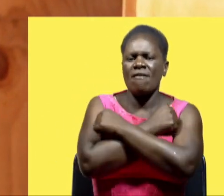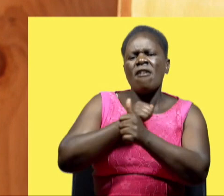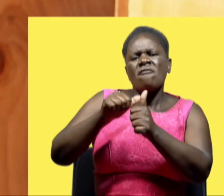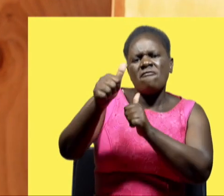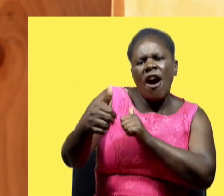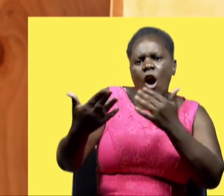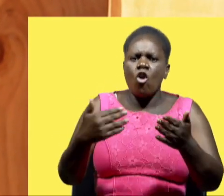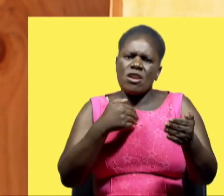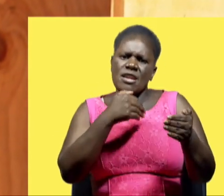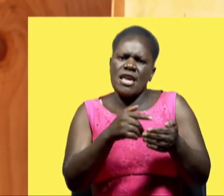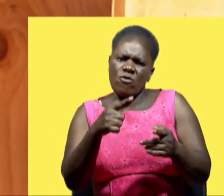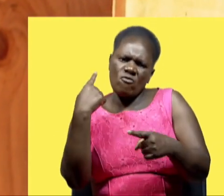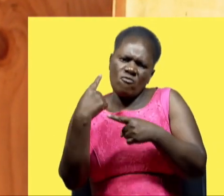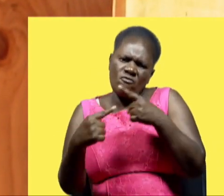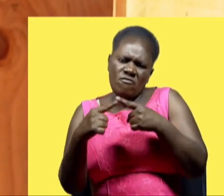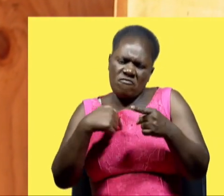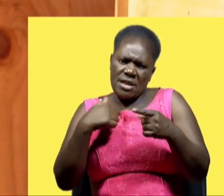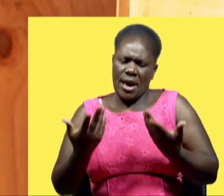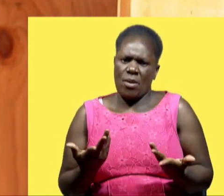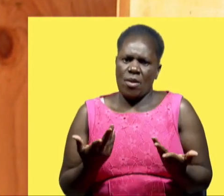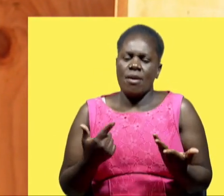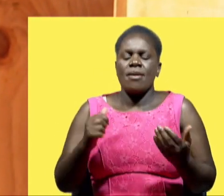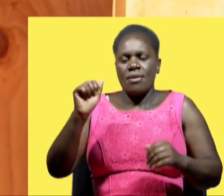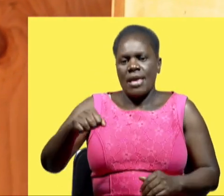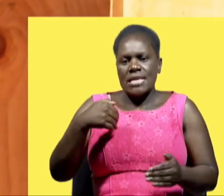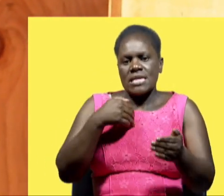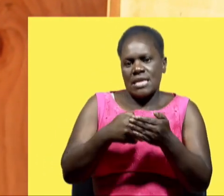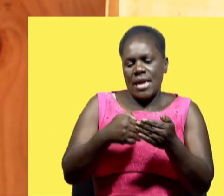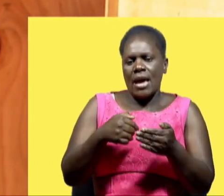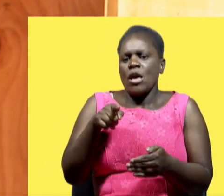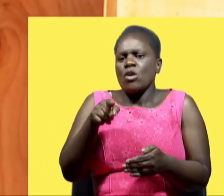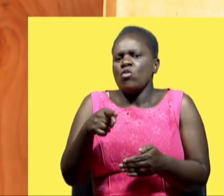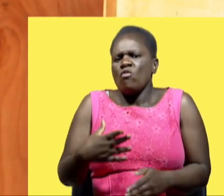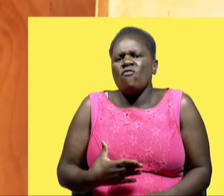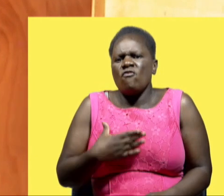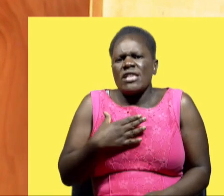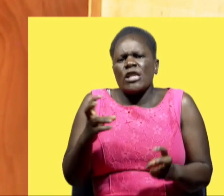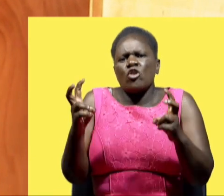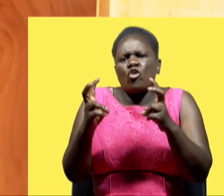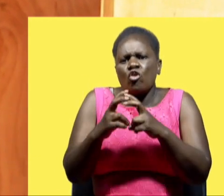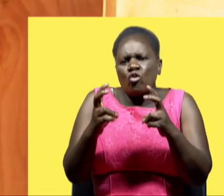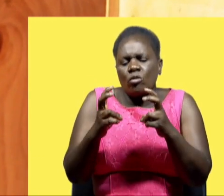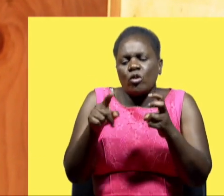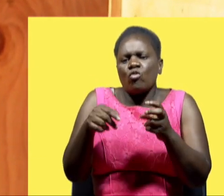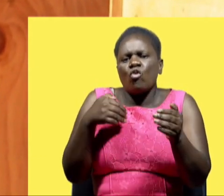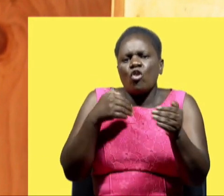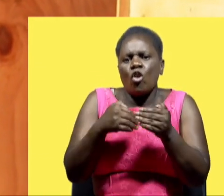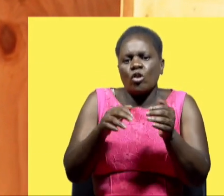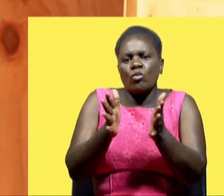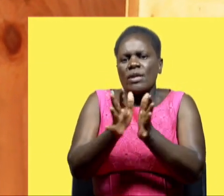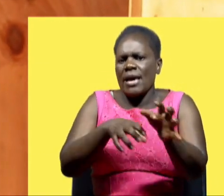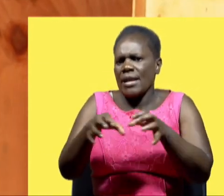from you or near near to you you are very near to you have you ever been in such close contact with the cheetahs and and elephants